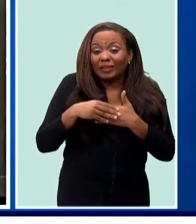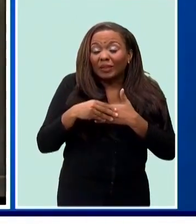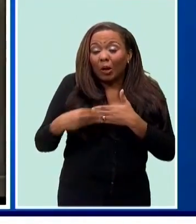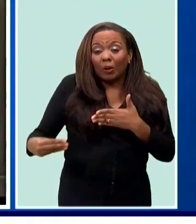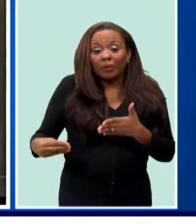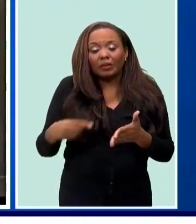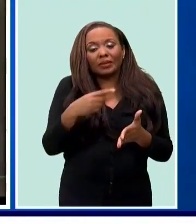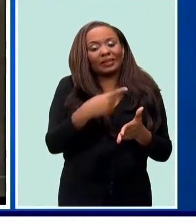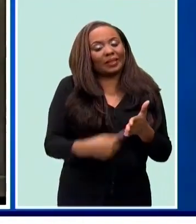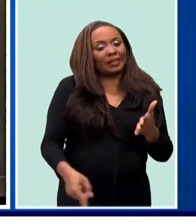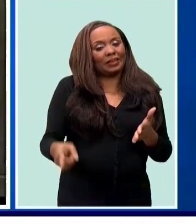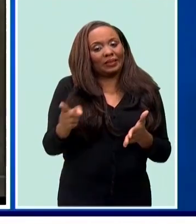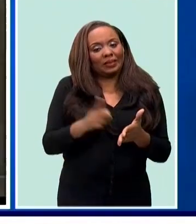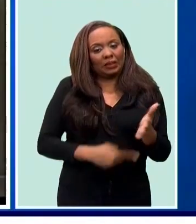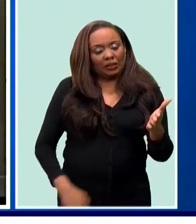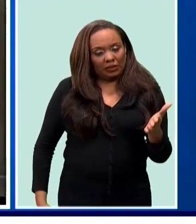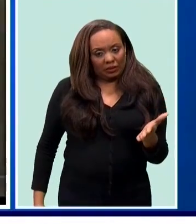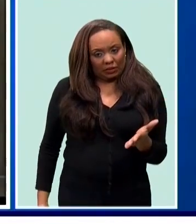cancelled.